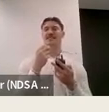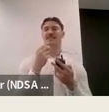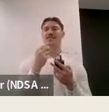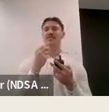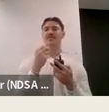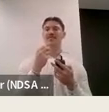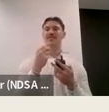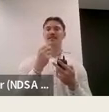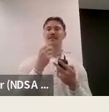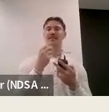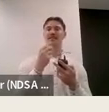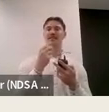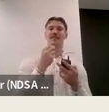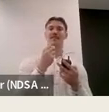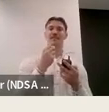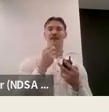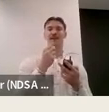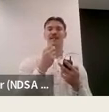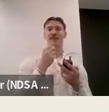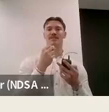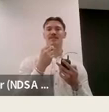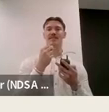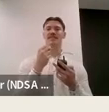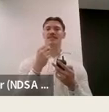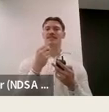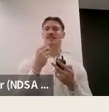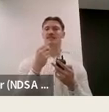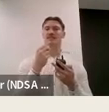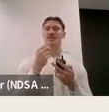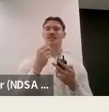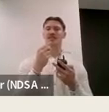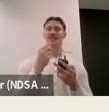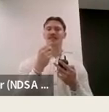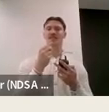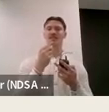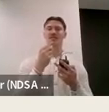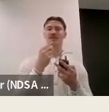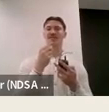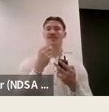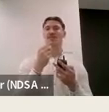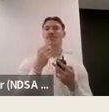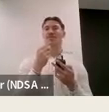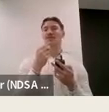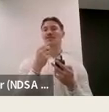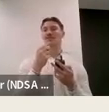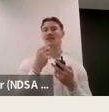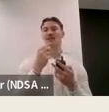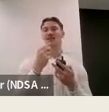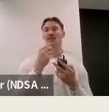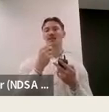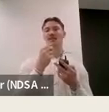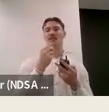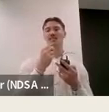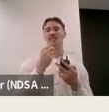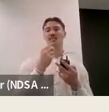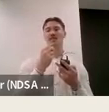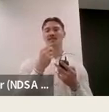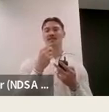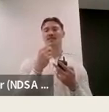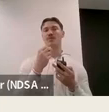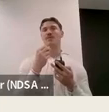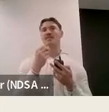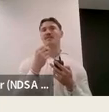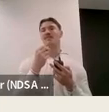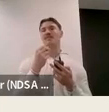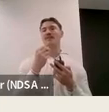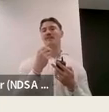So students, especially disabled students, are typically spoken about as opposed to listening to. The student movement is trying to move this to a place of genuine partnership, where learners are